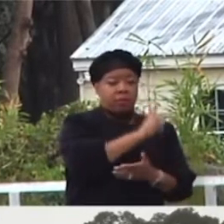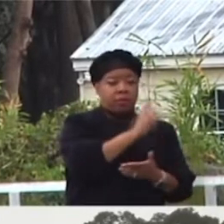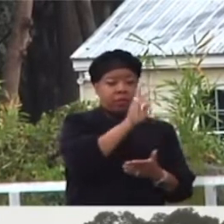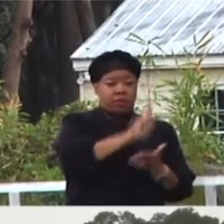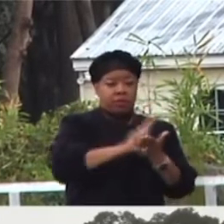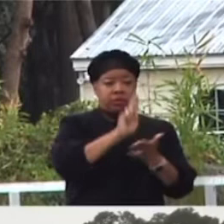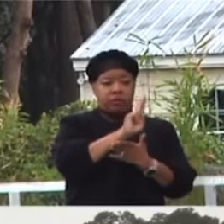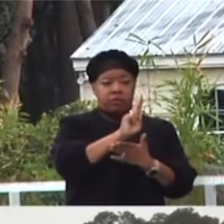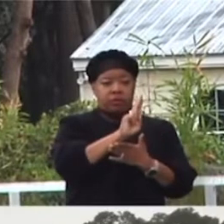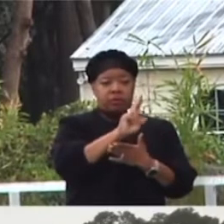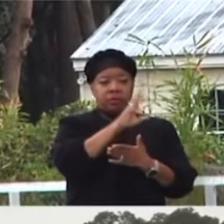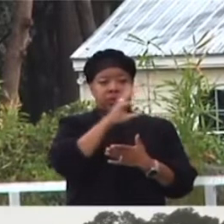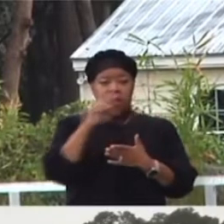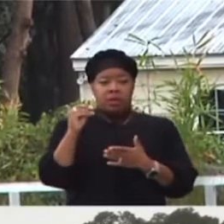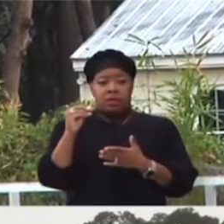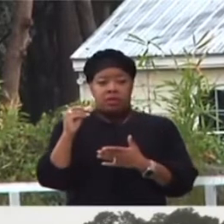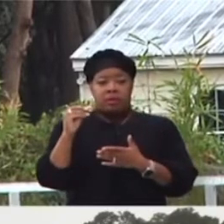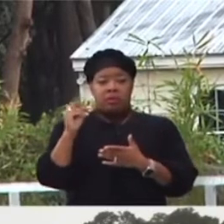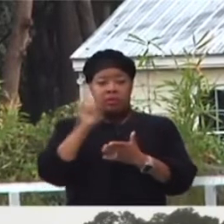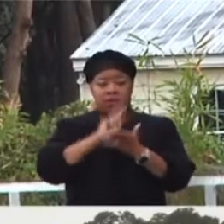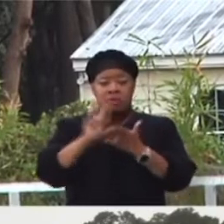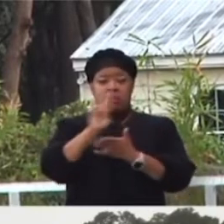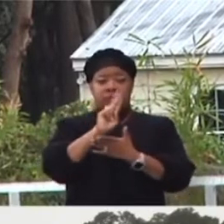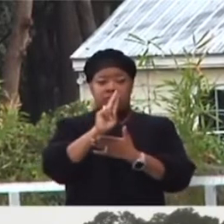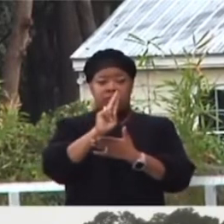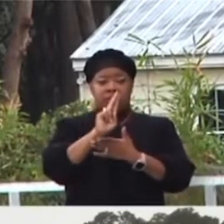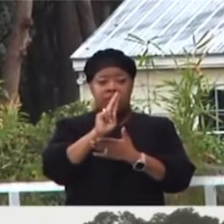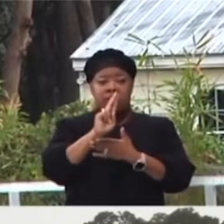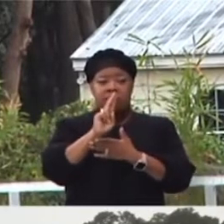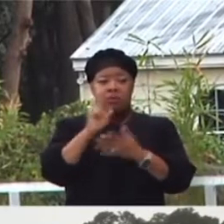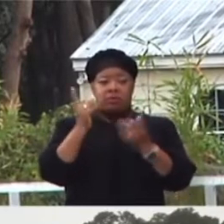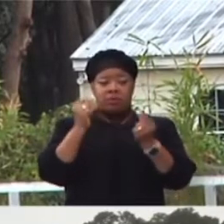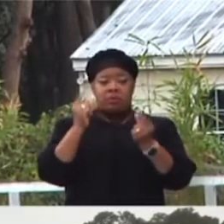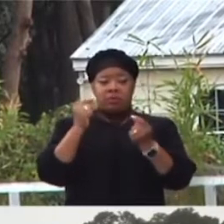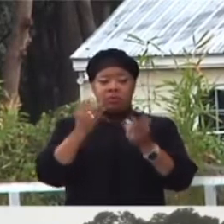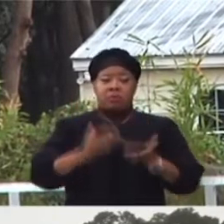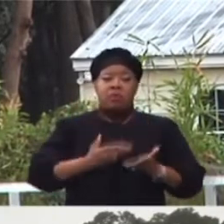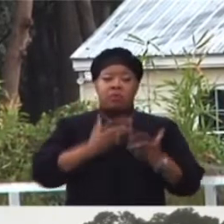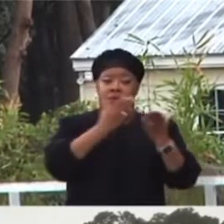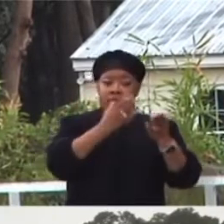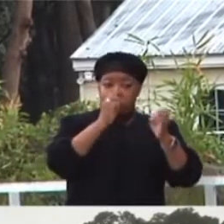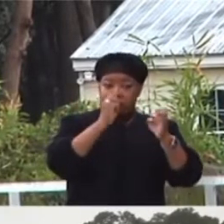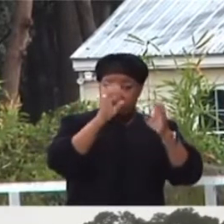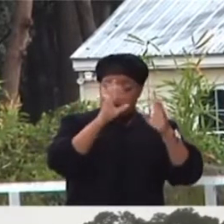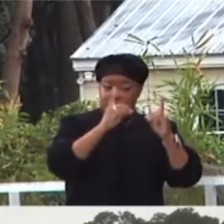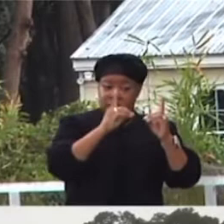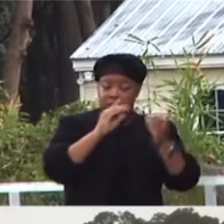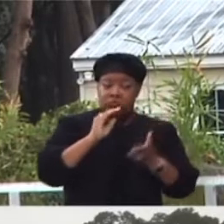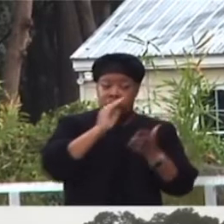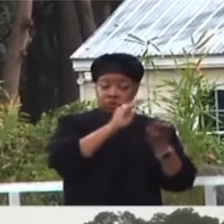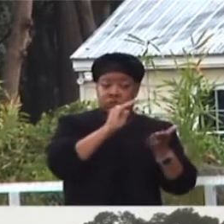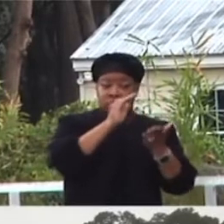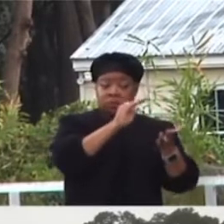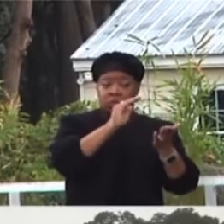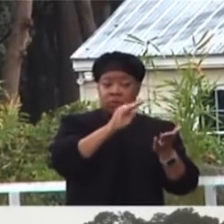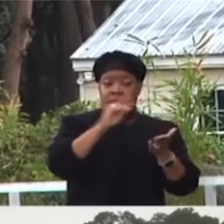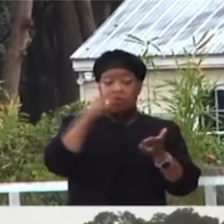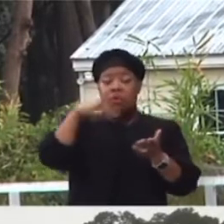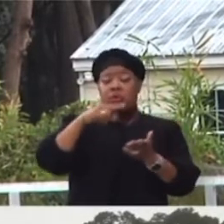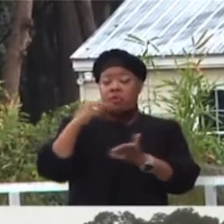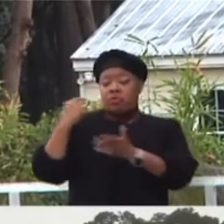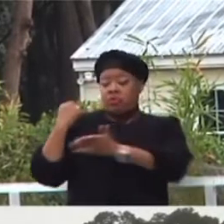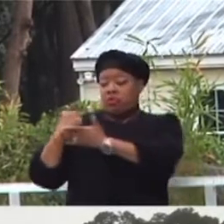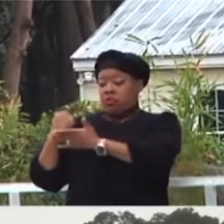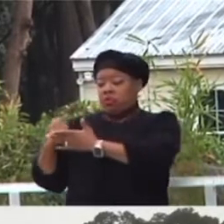University and to the university by means of providing an educational legacy for those that came before